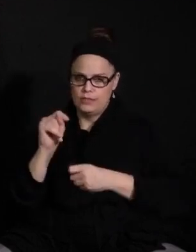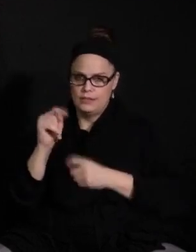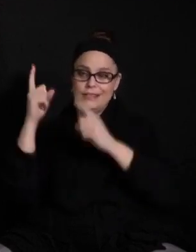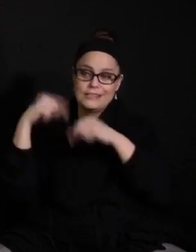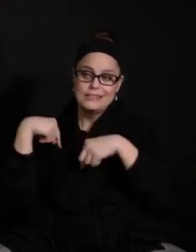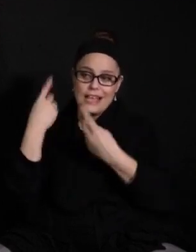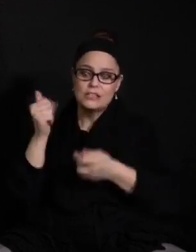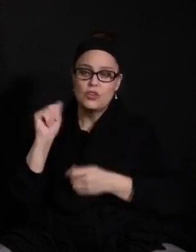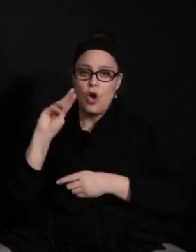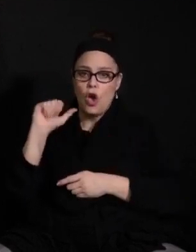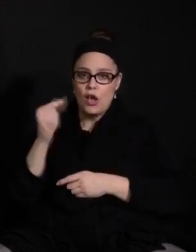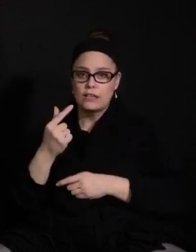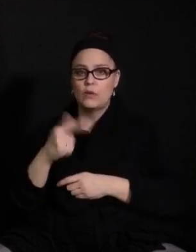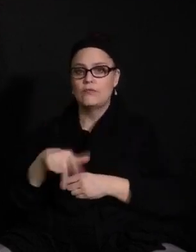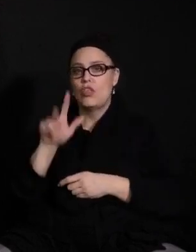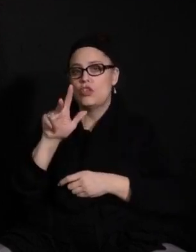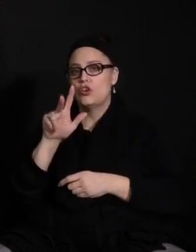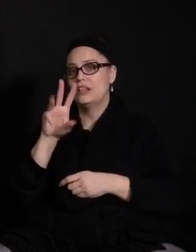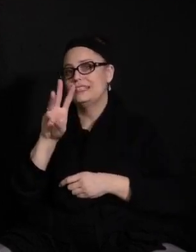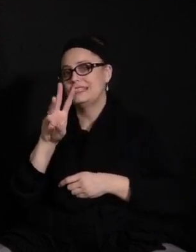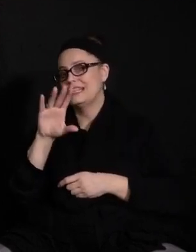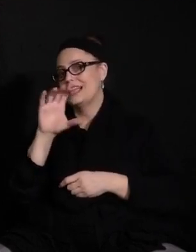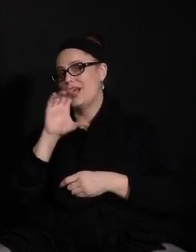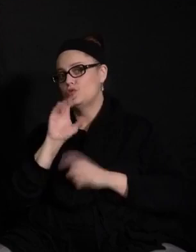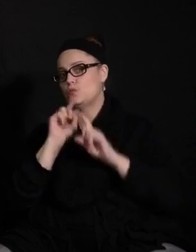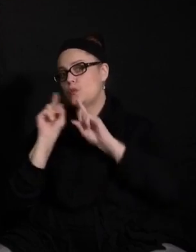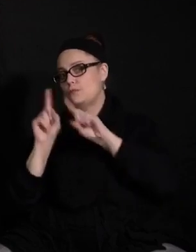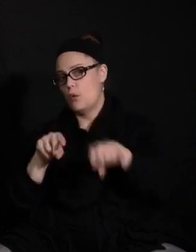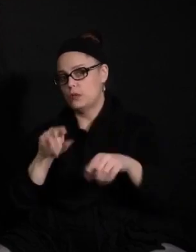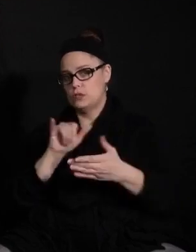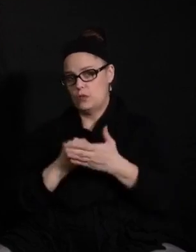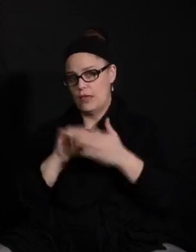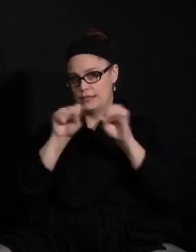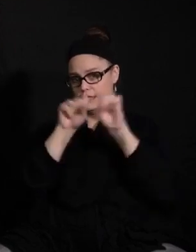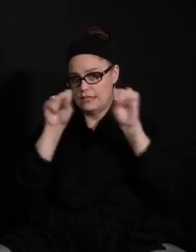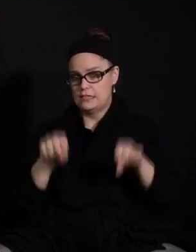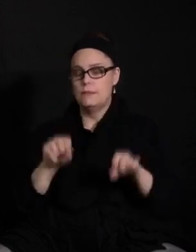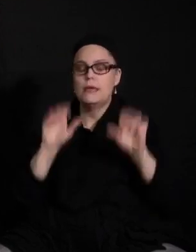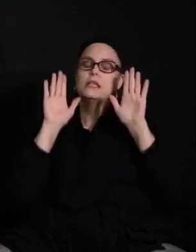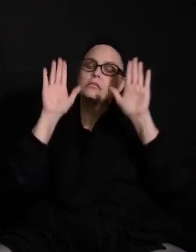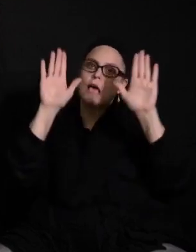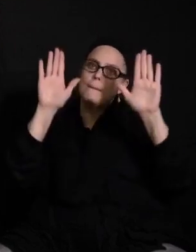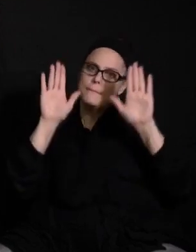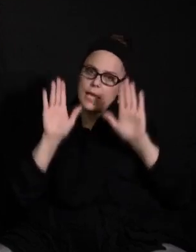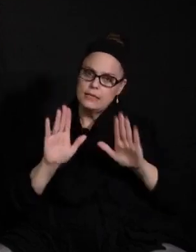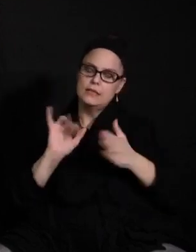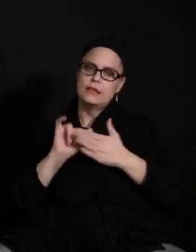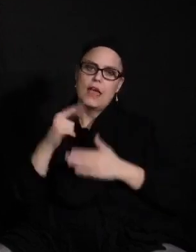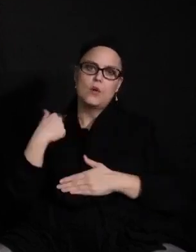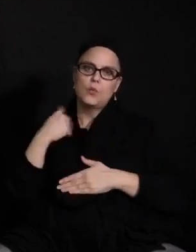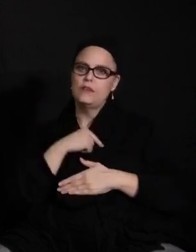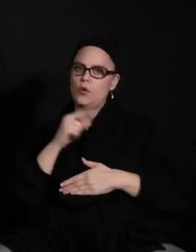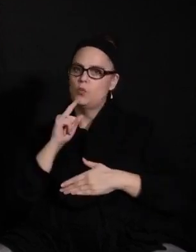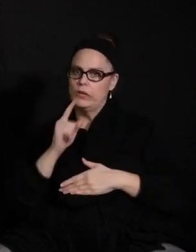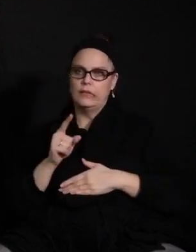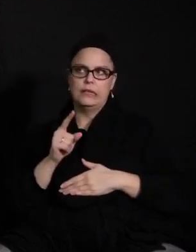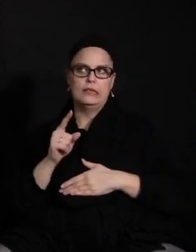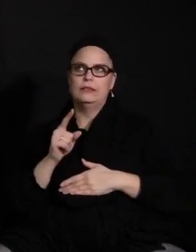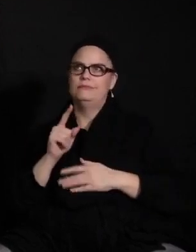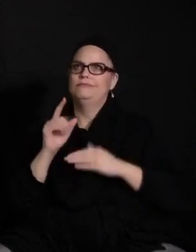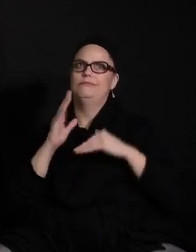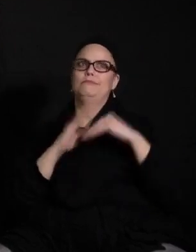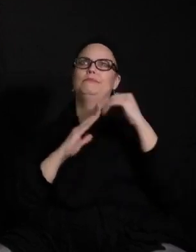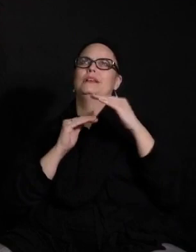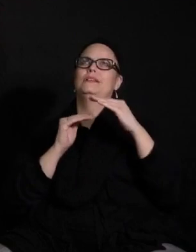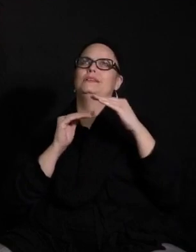we've had over 3,600 reports to that system, which is pretty amazing that we built that, started it in August, and now we have